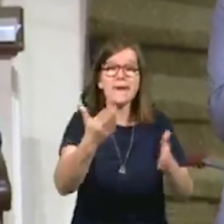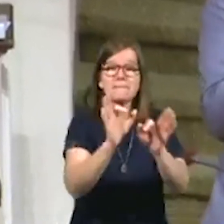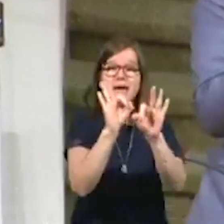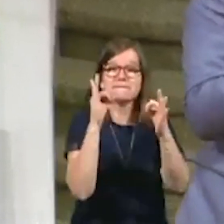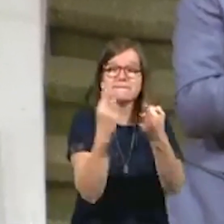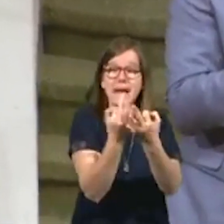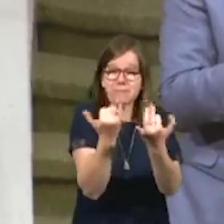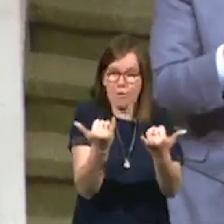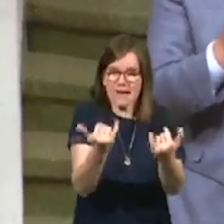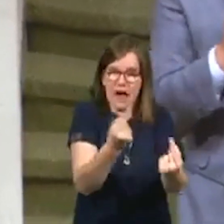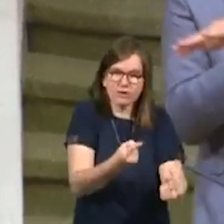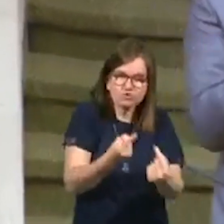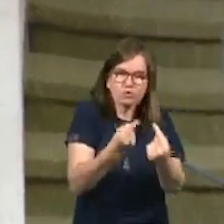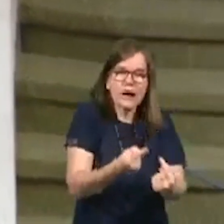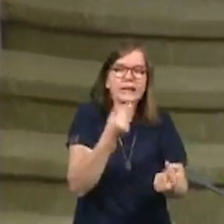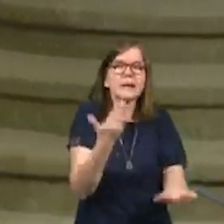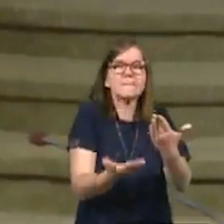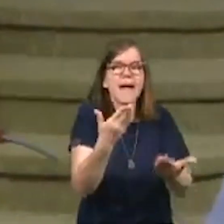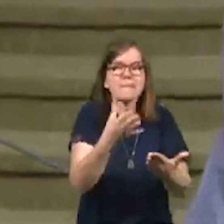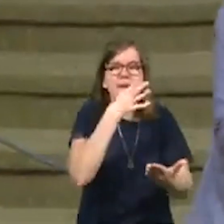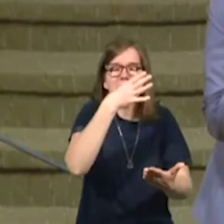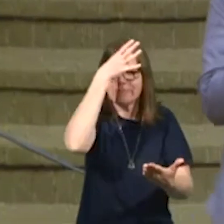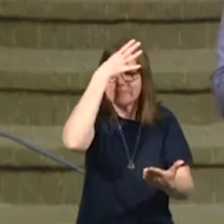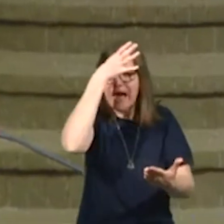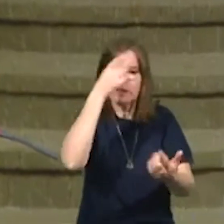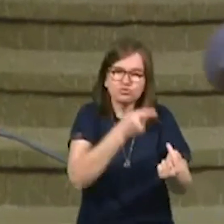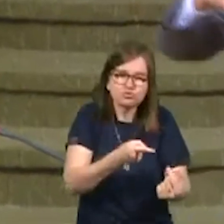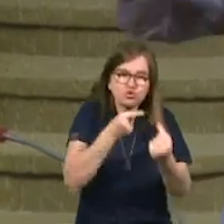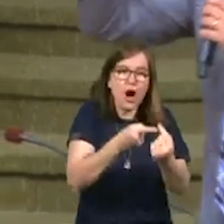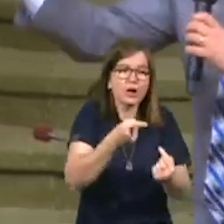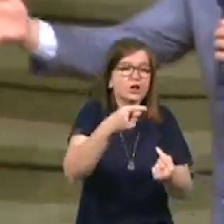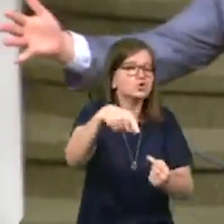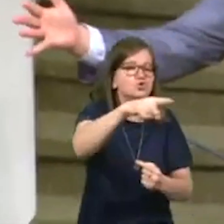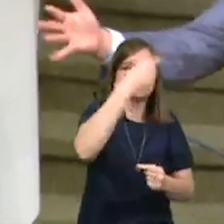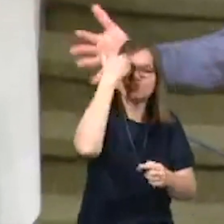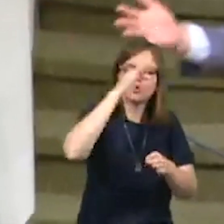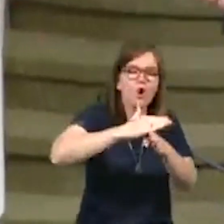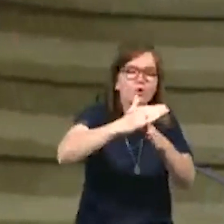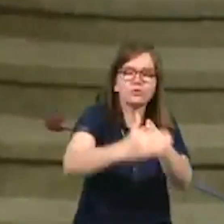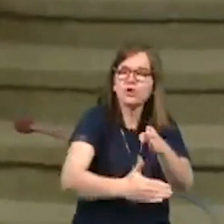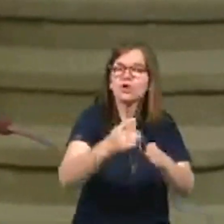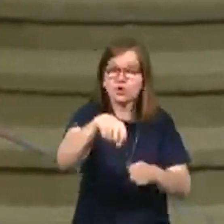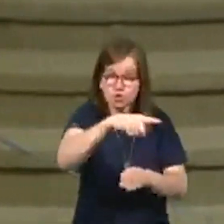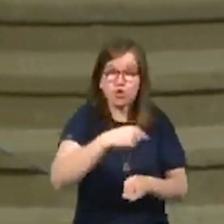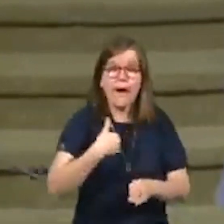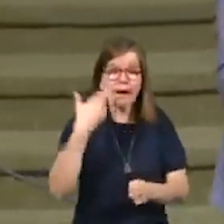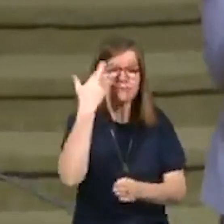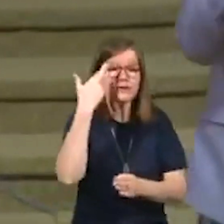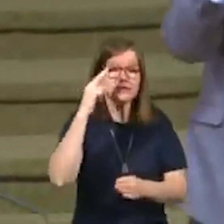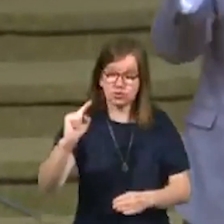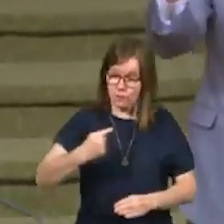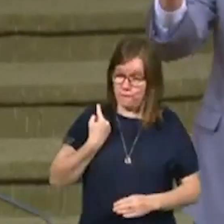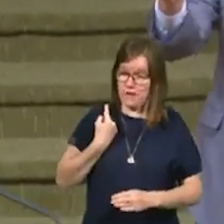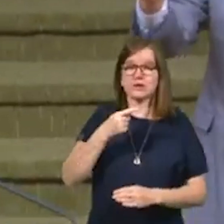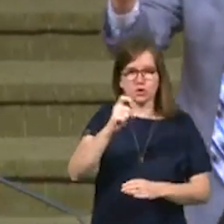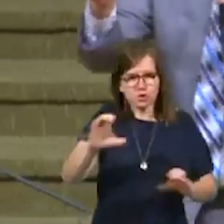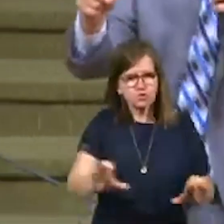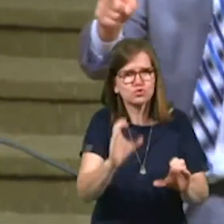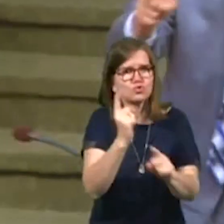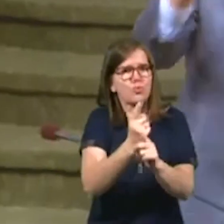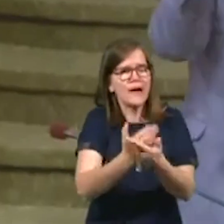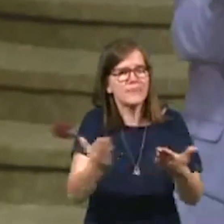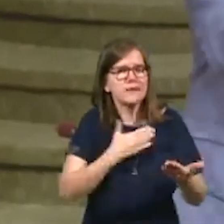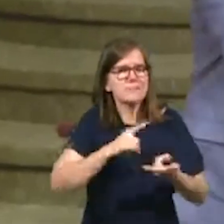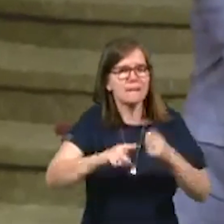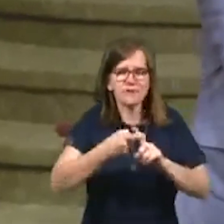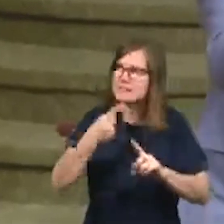that's struggling right now. Maybe there's a mom and dad struggling and you don't know the outcome and you have reason to be offended. You need to do the right thing. My